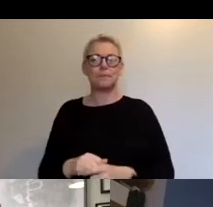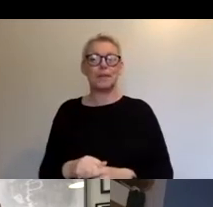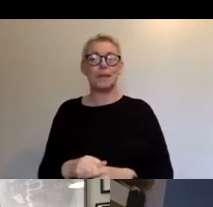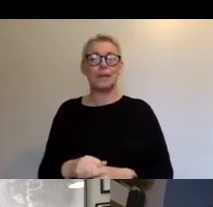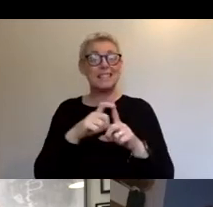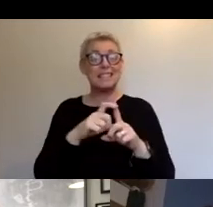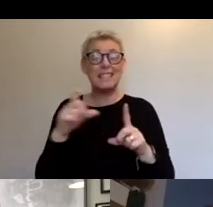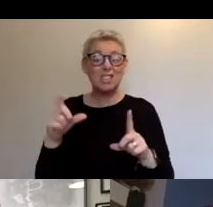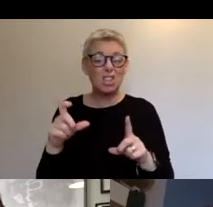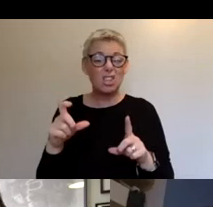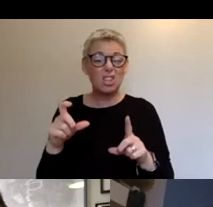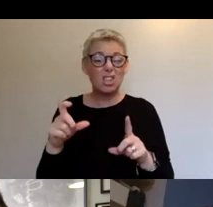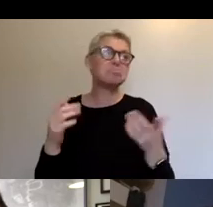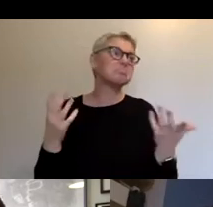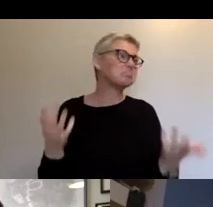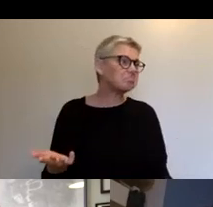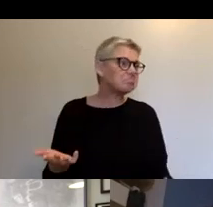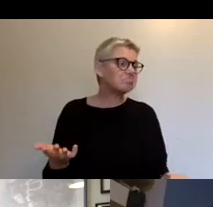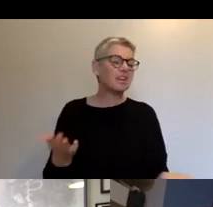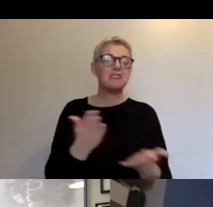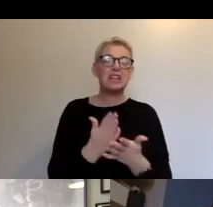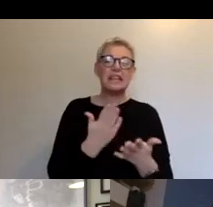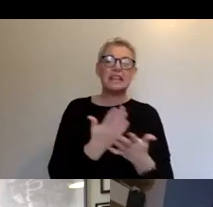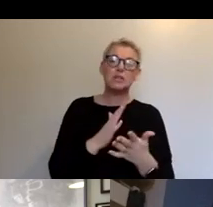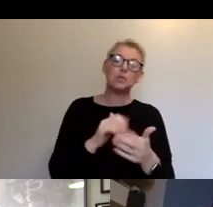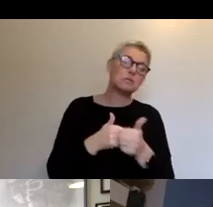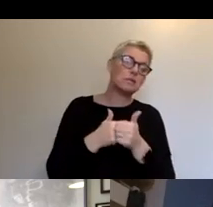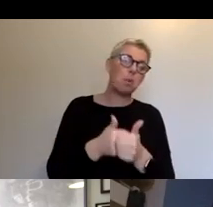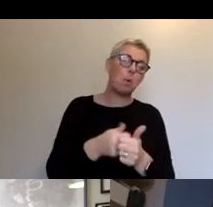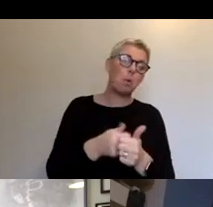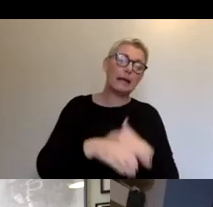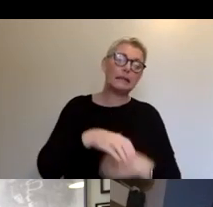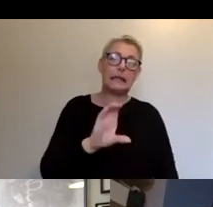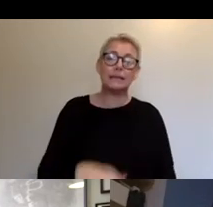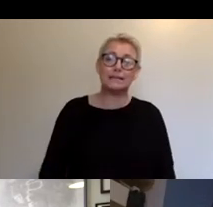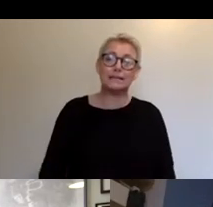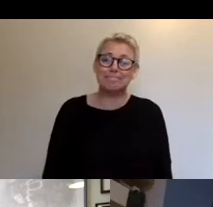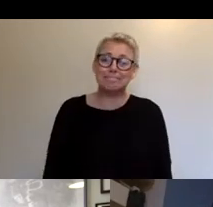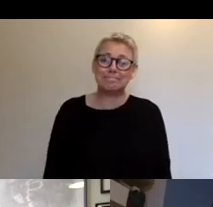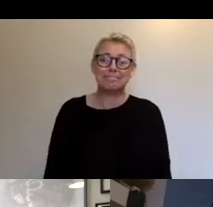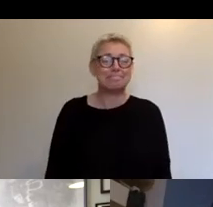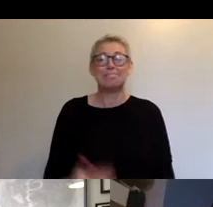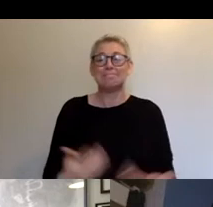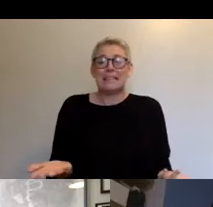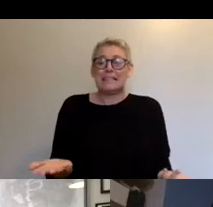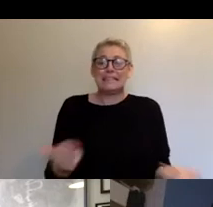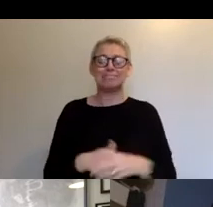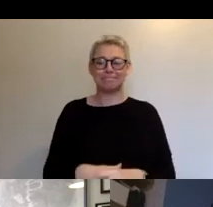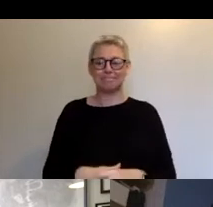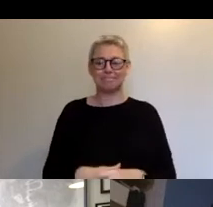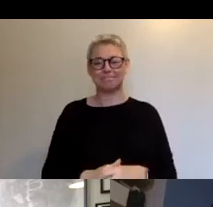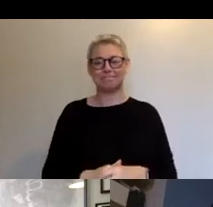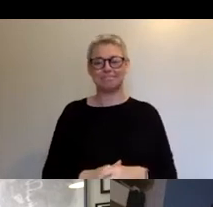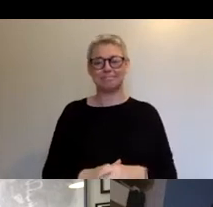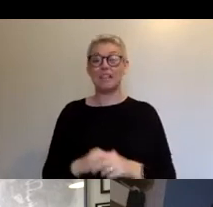really only existed to facilitate people buying tickets and coming to the physical place. When we had